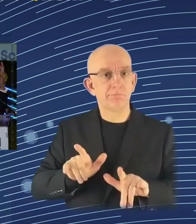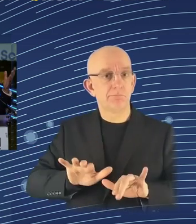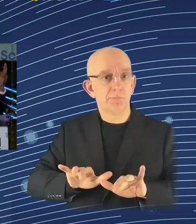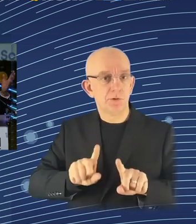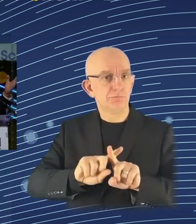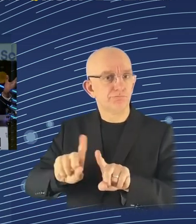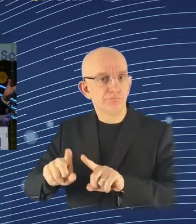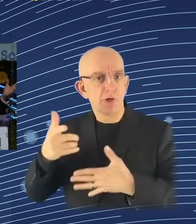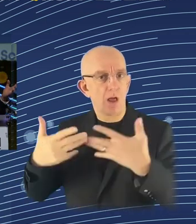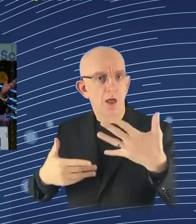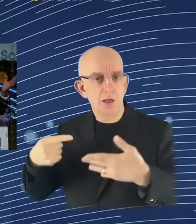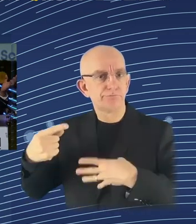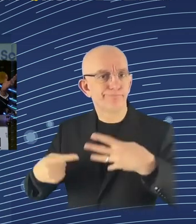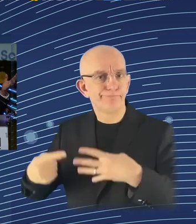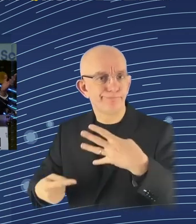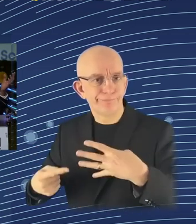again.